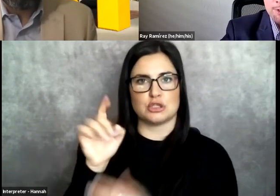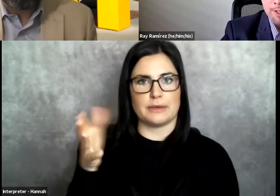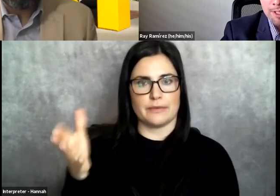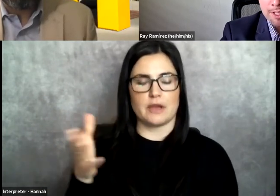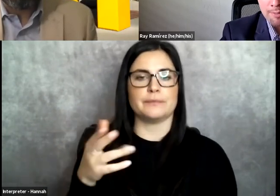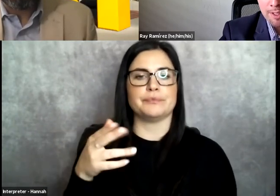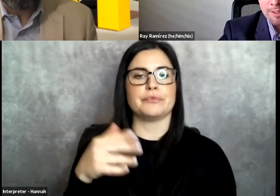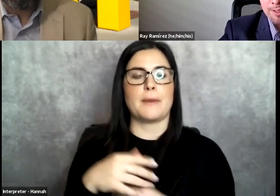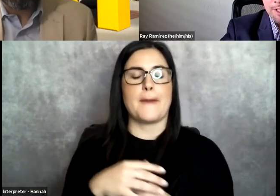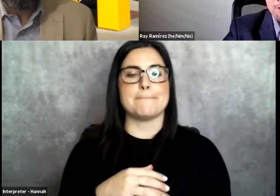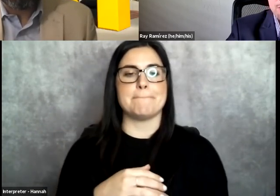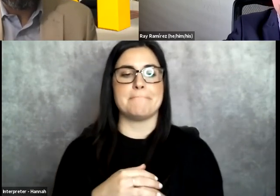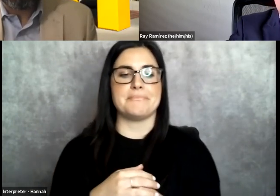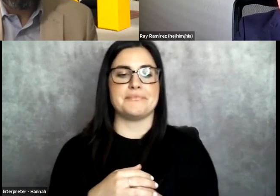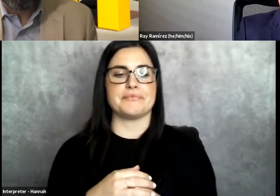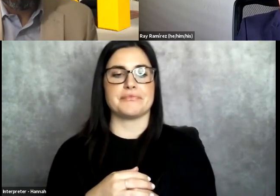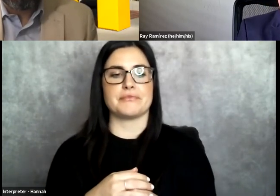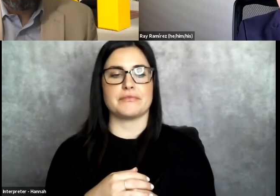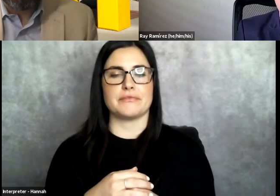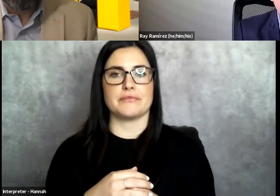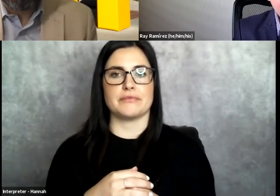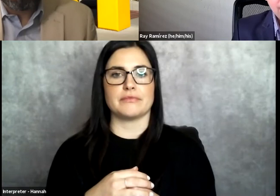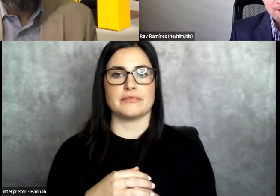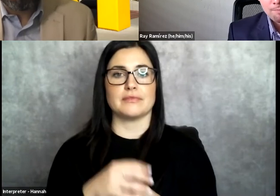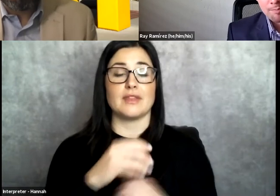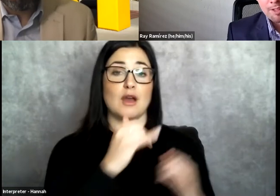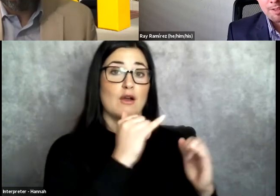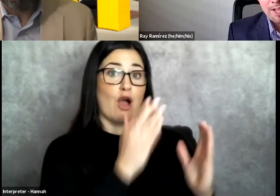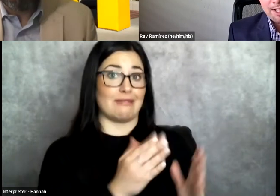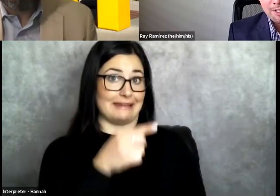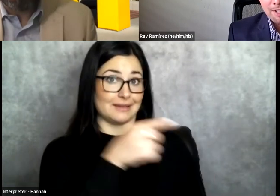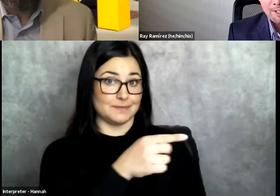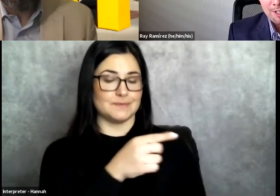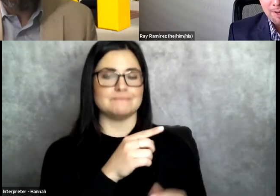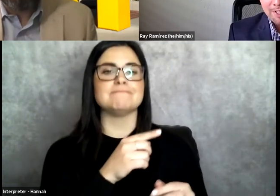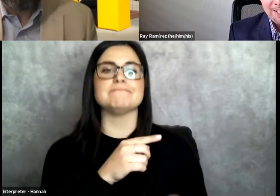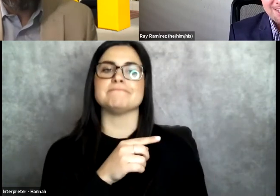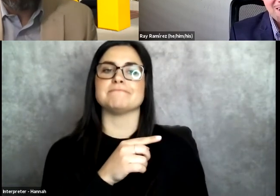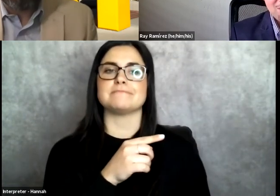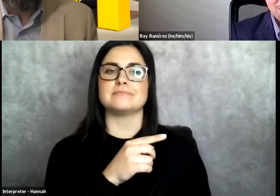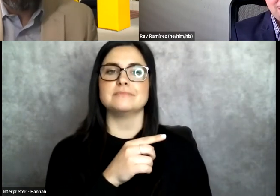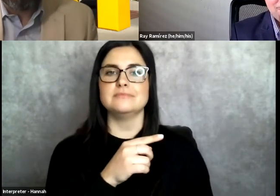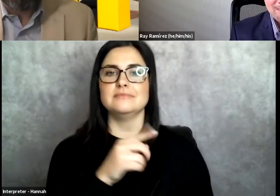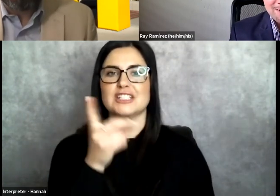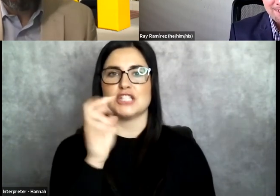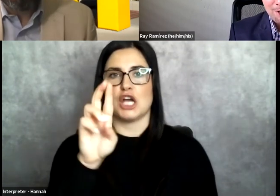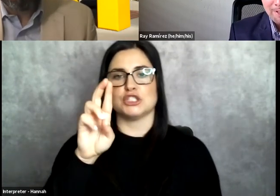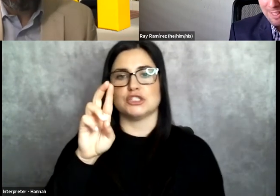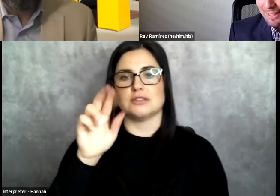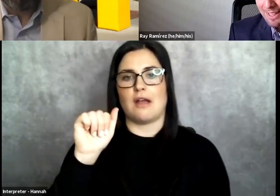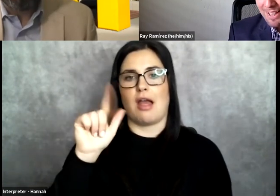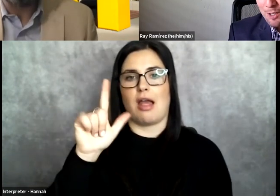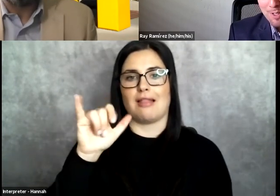I'll also give a shout out to a mutual colleague of Danny in mind, and that's Dr. Melissa